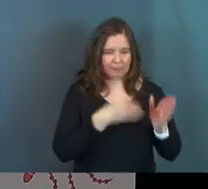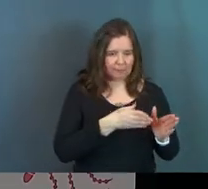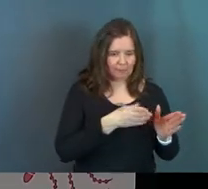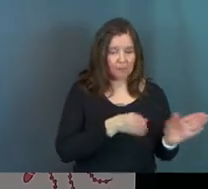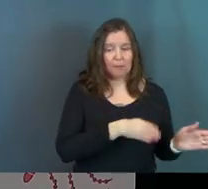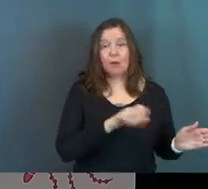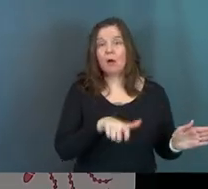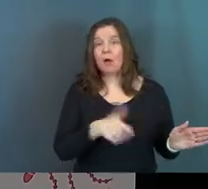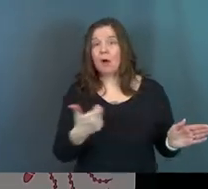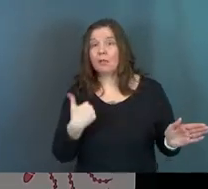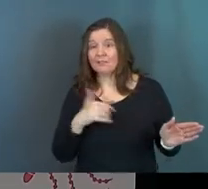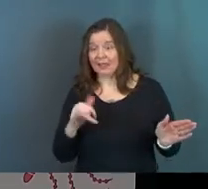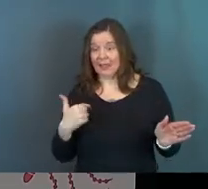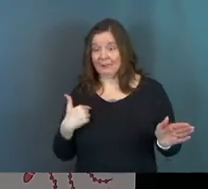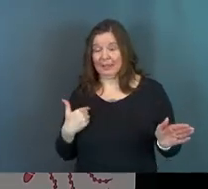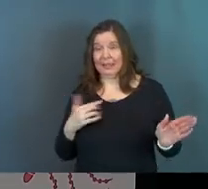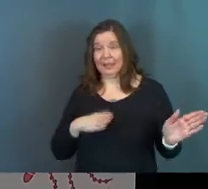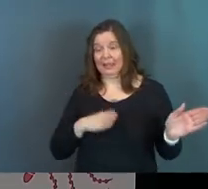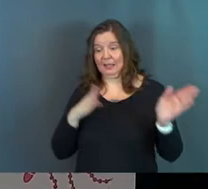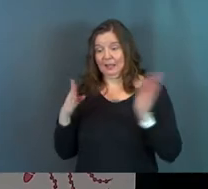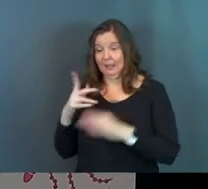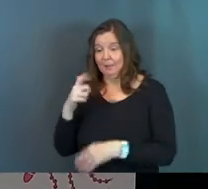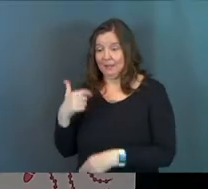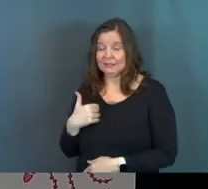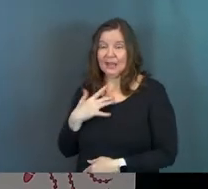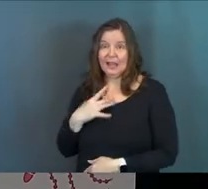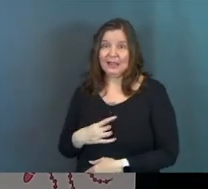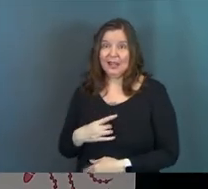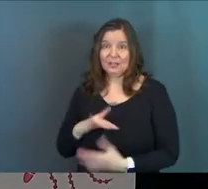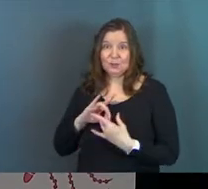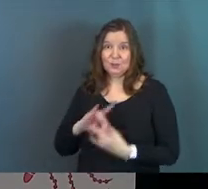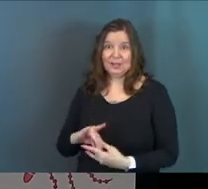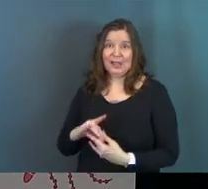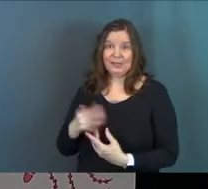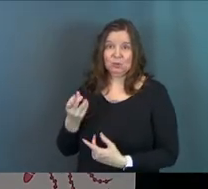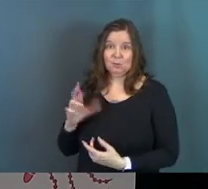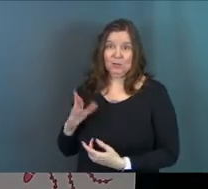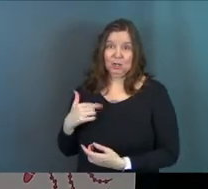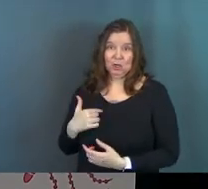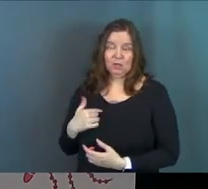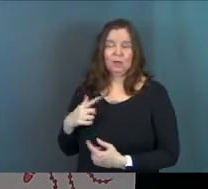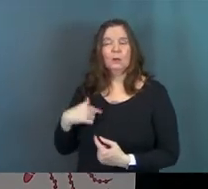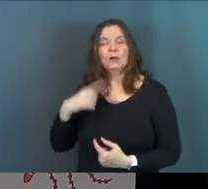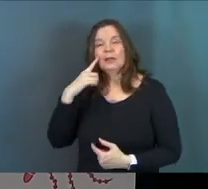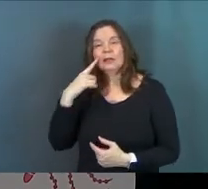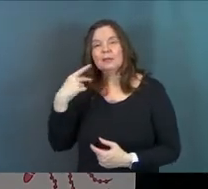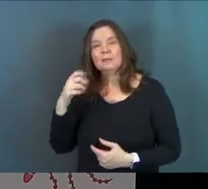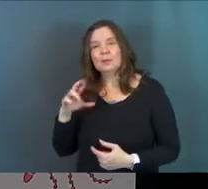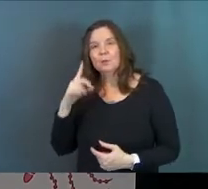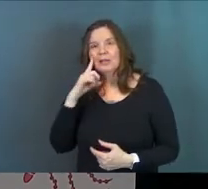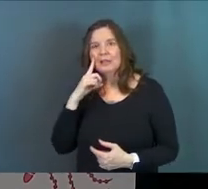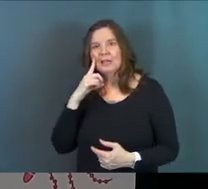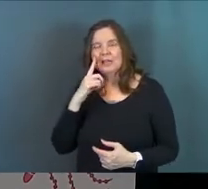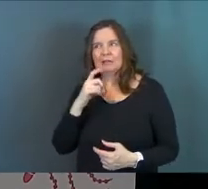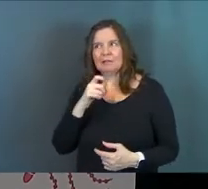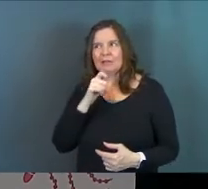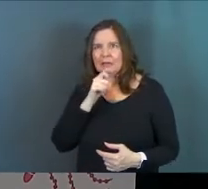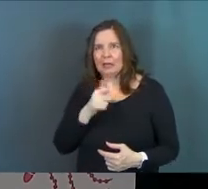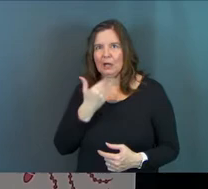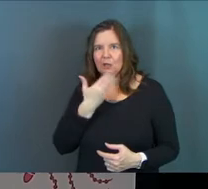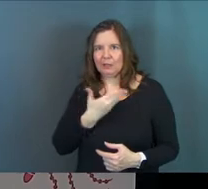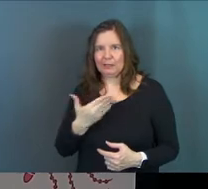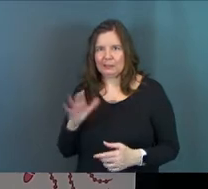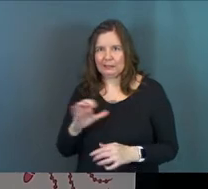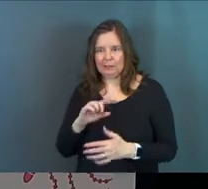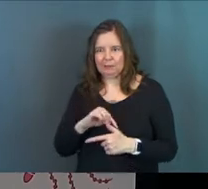Peter. Others of us, like me, because I like to relate to Peter, is when we think of Peter, we think of the not so cool things he did.